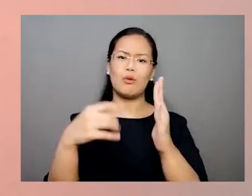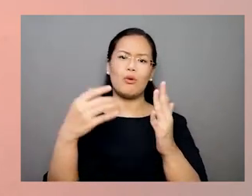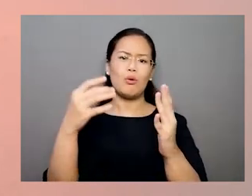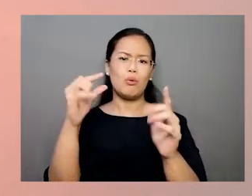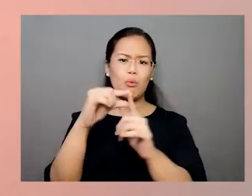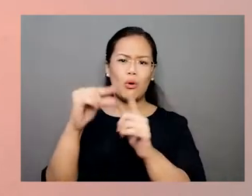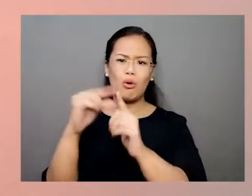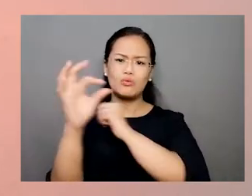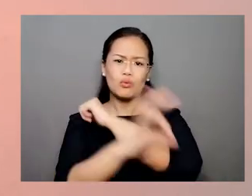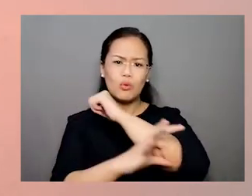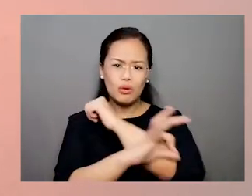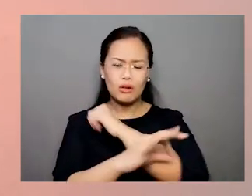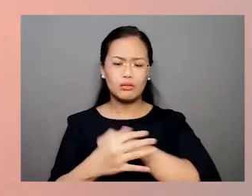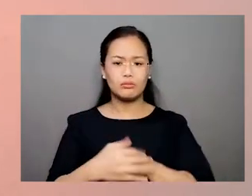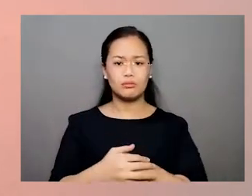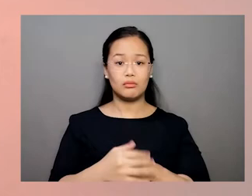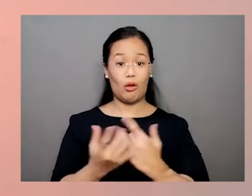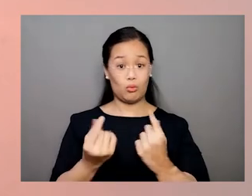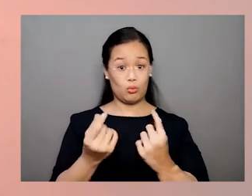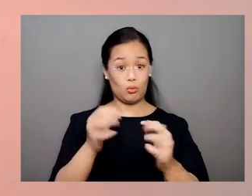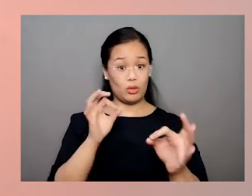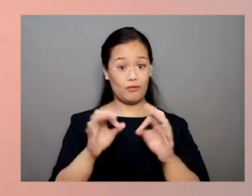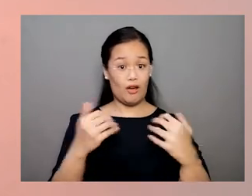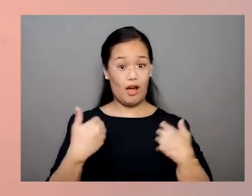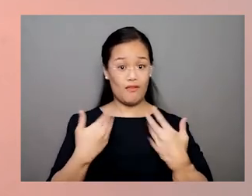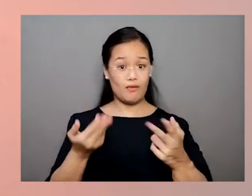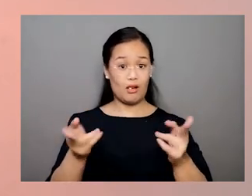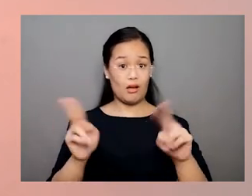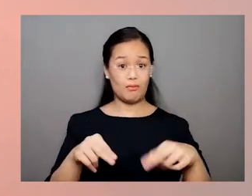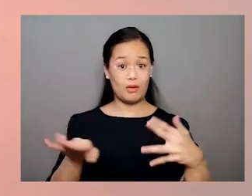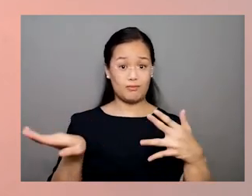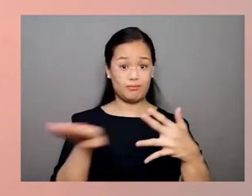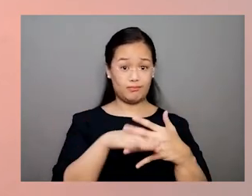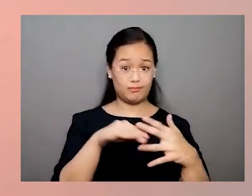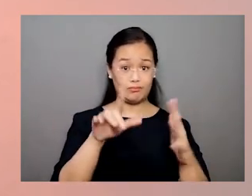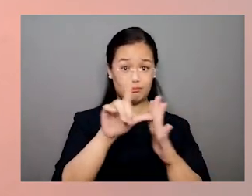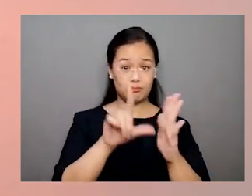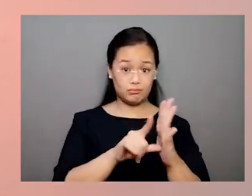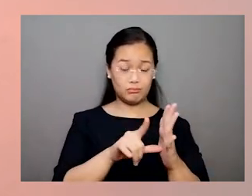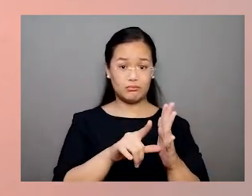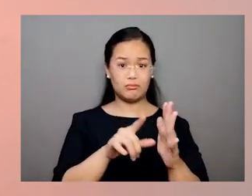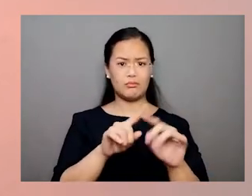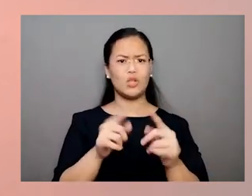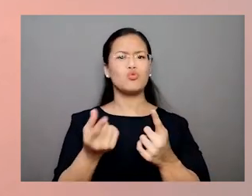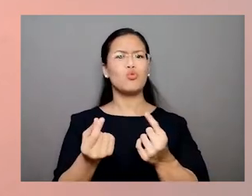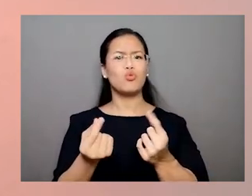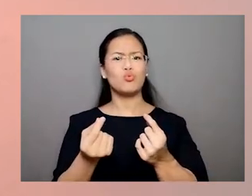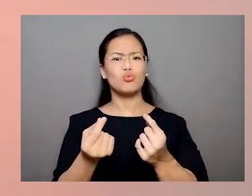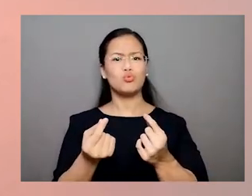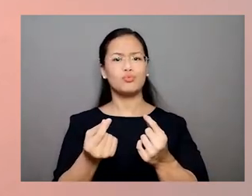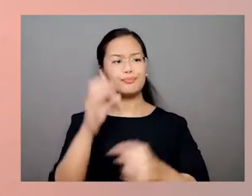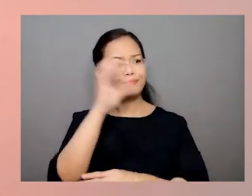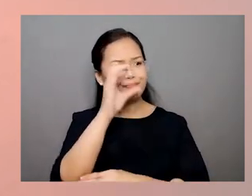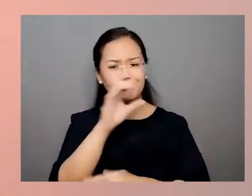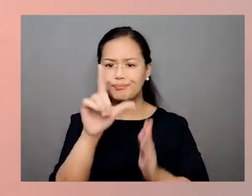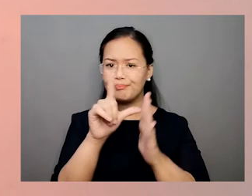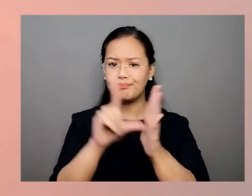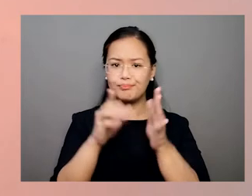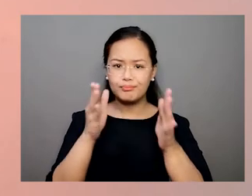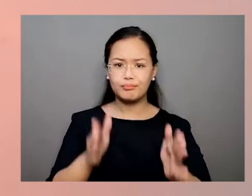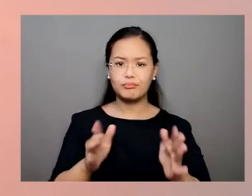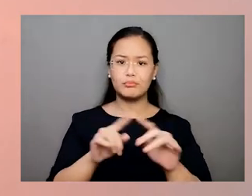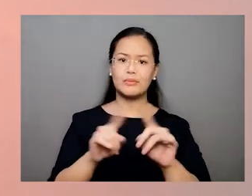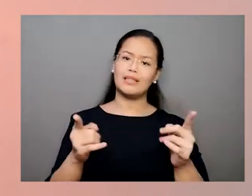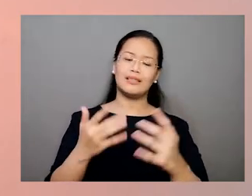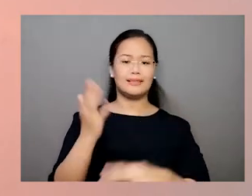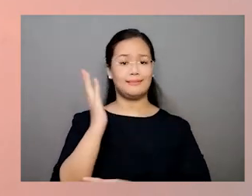do when they have a legal problem or an actual case? They go to the lawyers. They look for lawyers. But as you